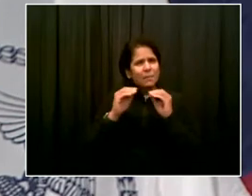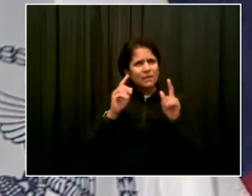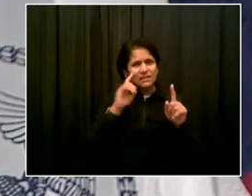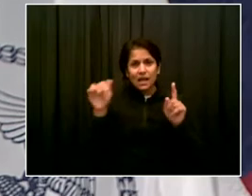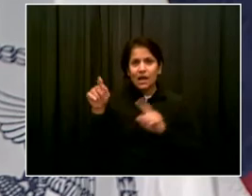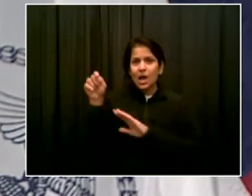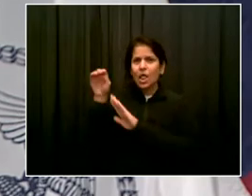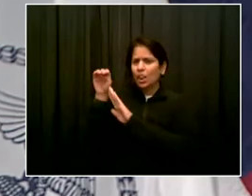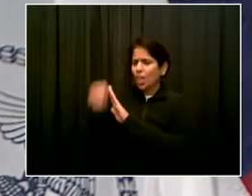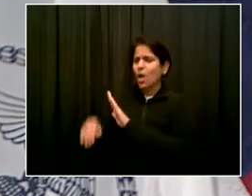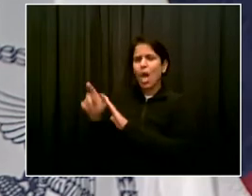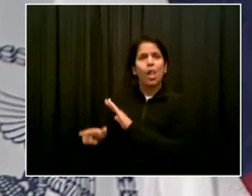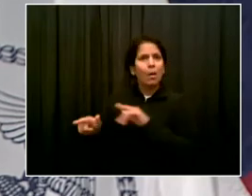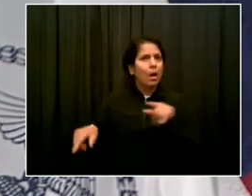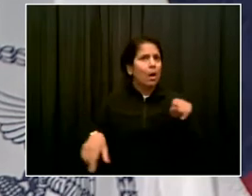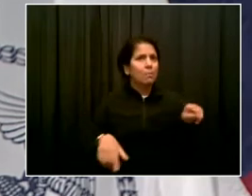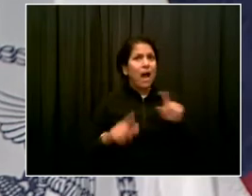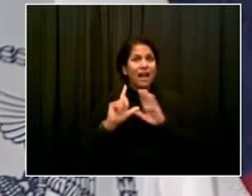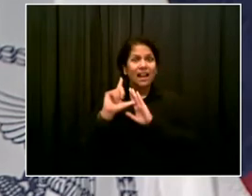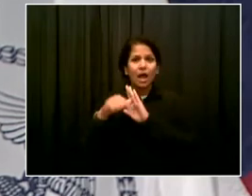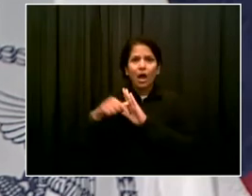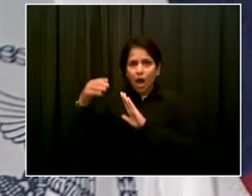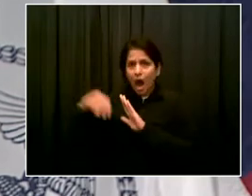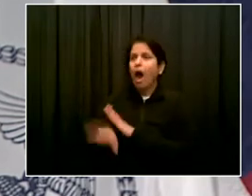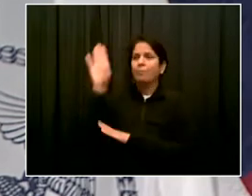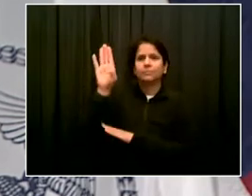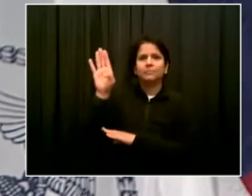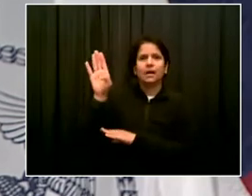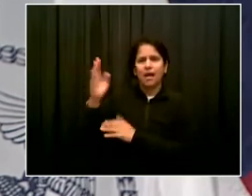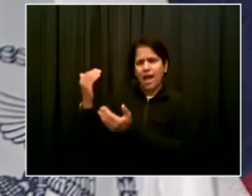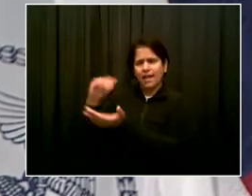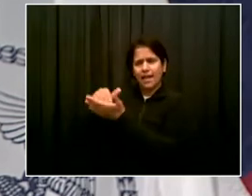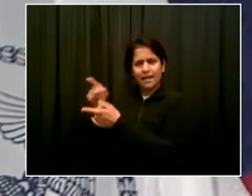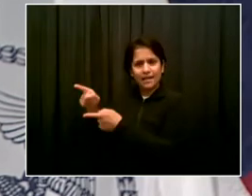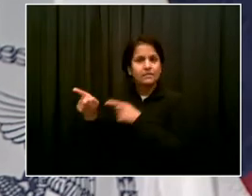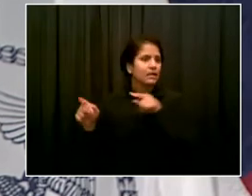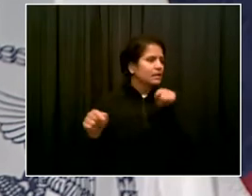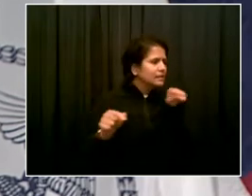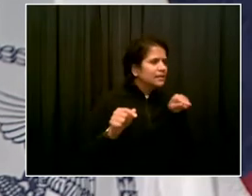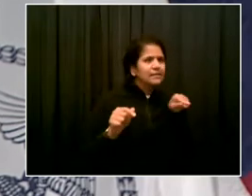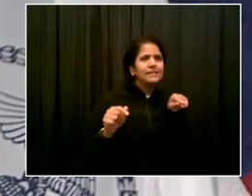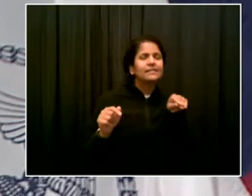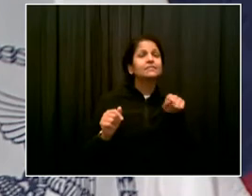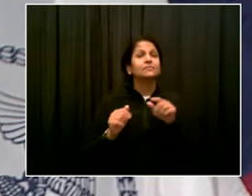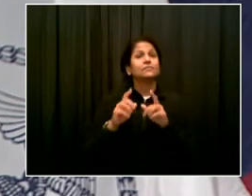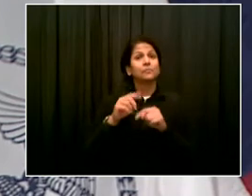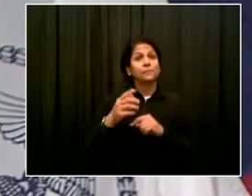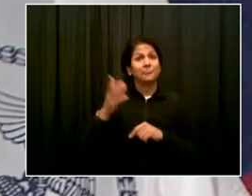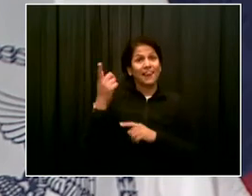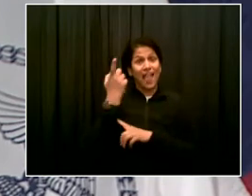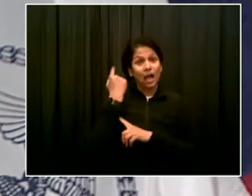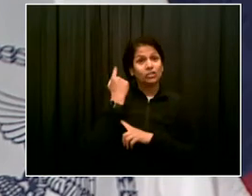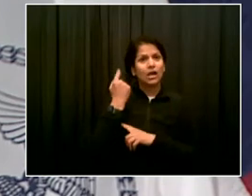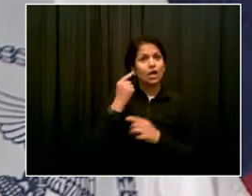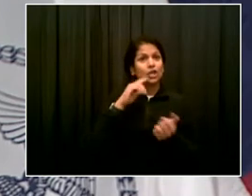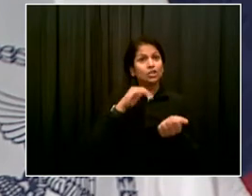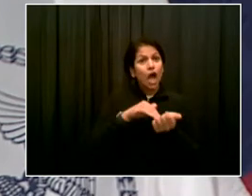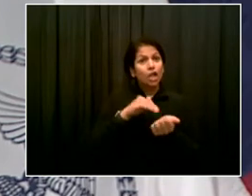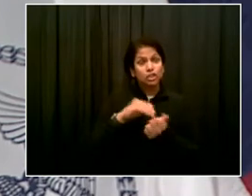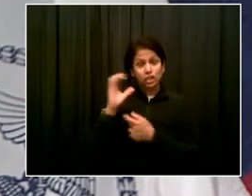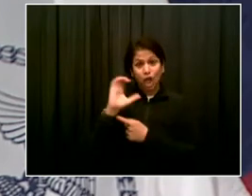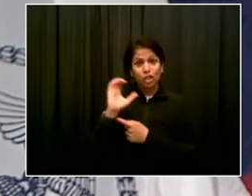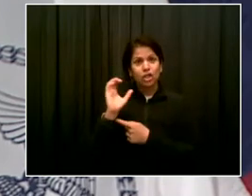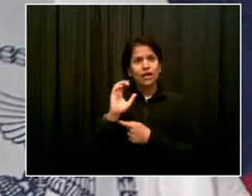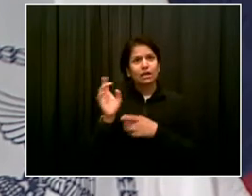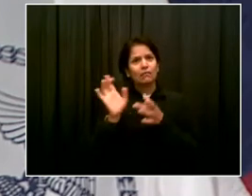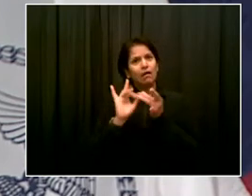they skyrocketed up. And the answer that Dr. Choksi gave was twofold, maybe